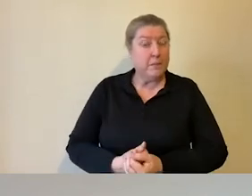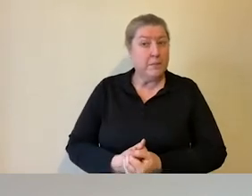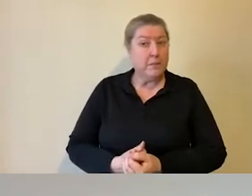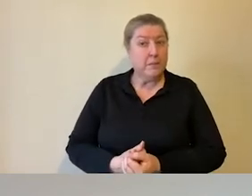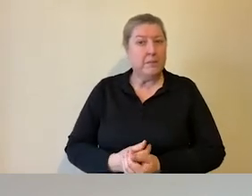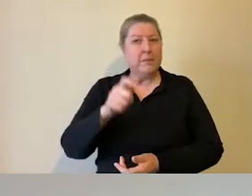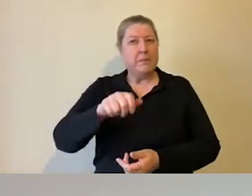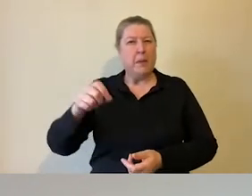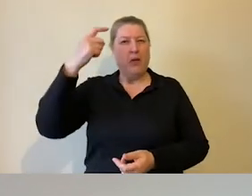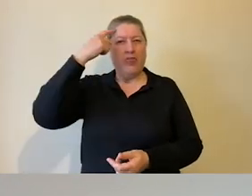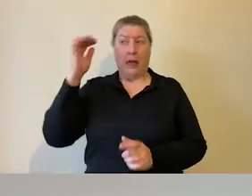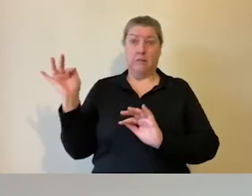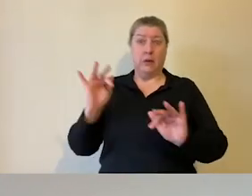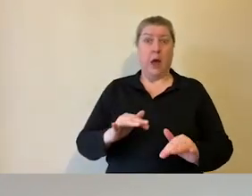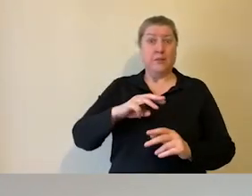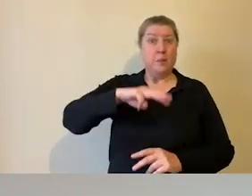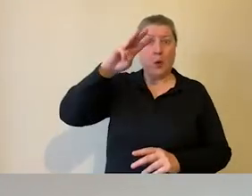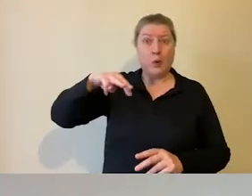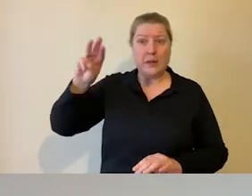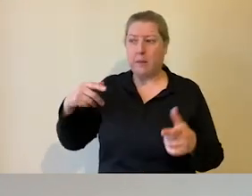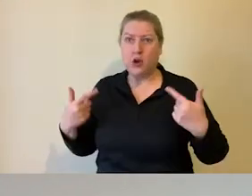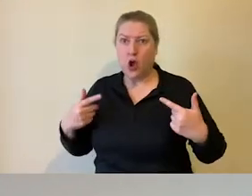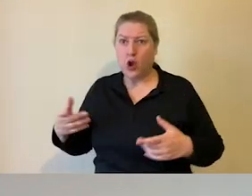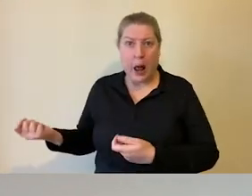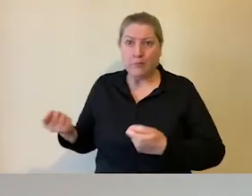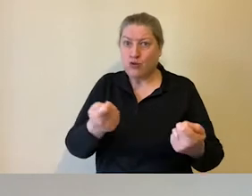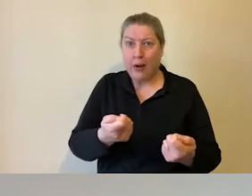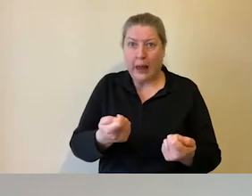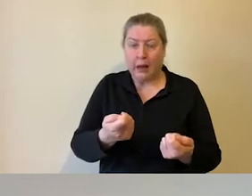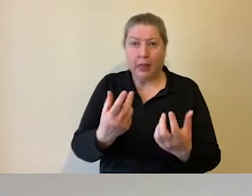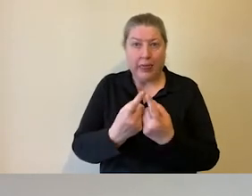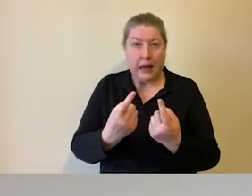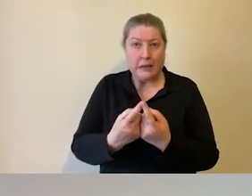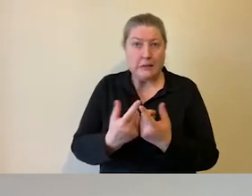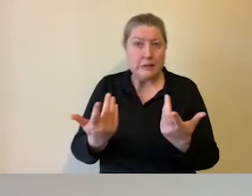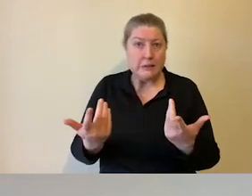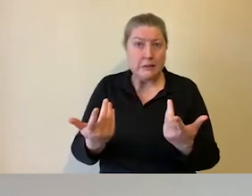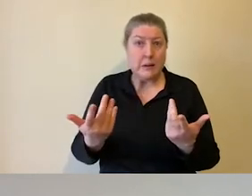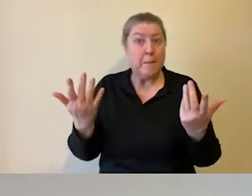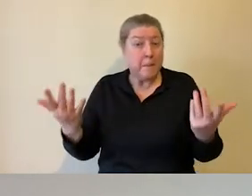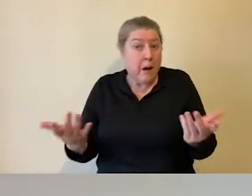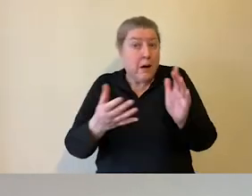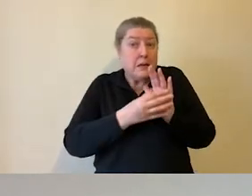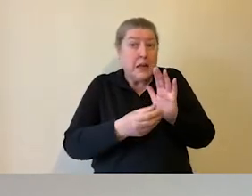they come to the museum that they can't bring anything into the building. But if, for example, you have a comfort